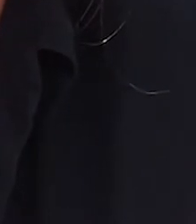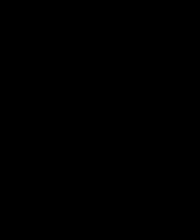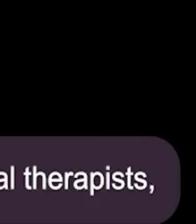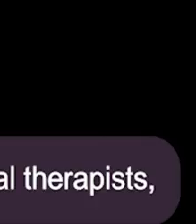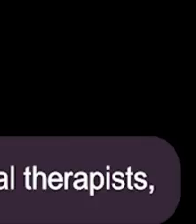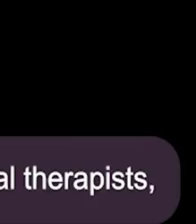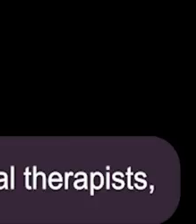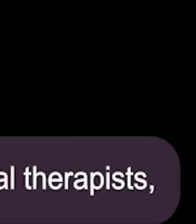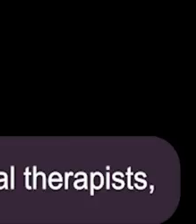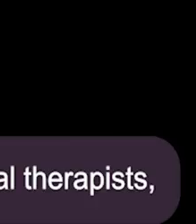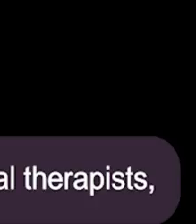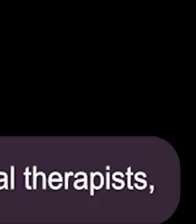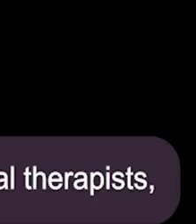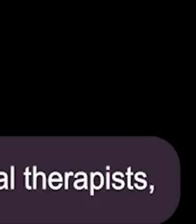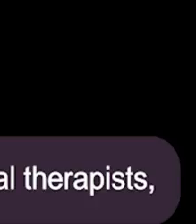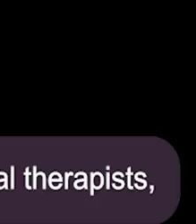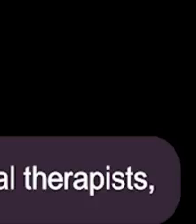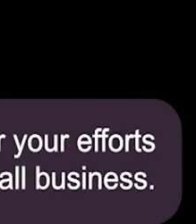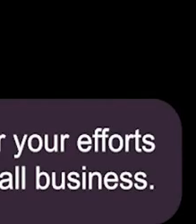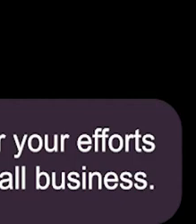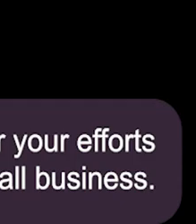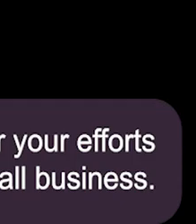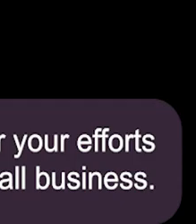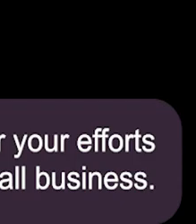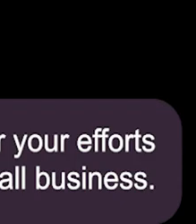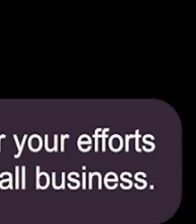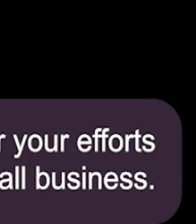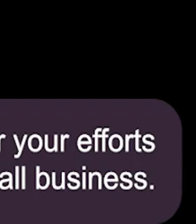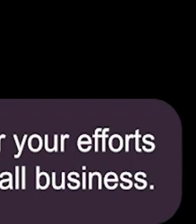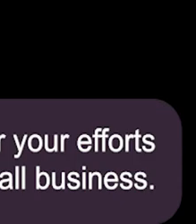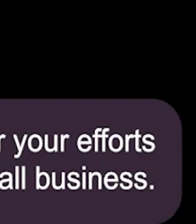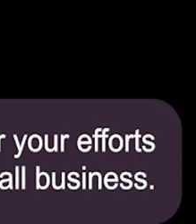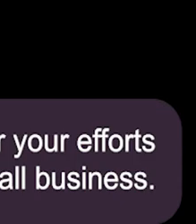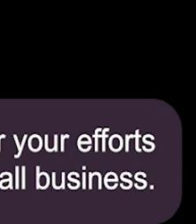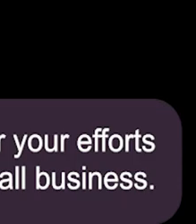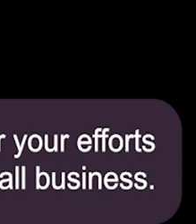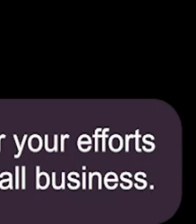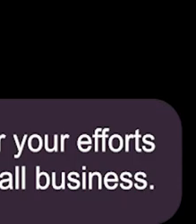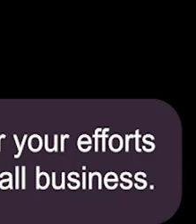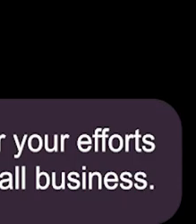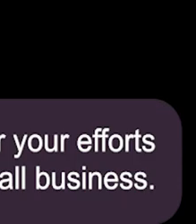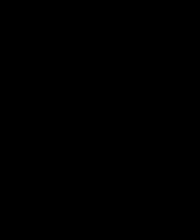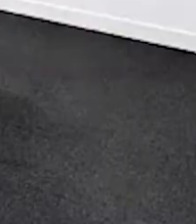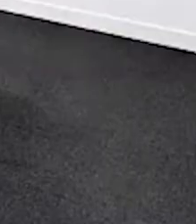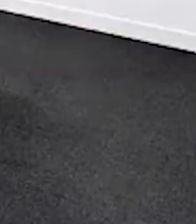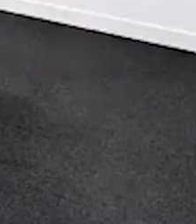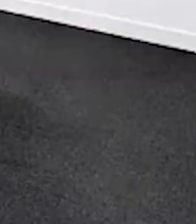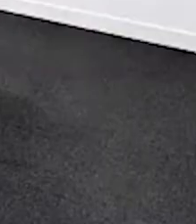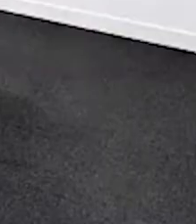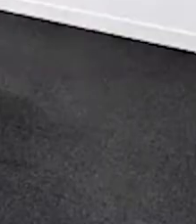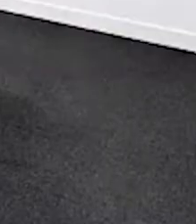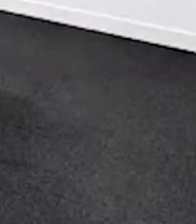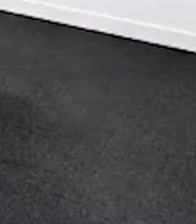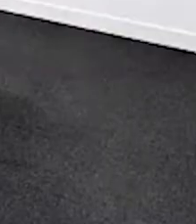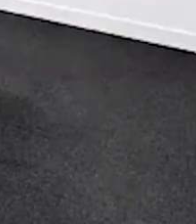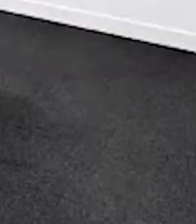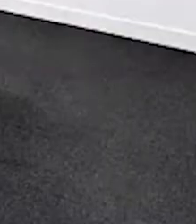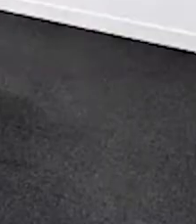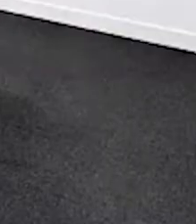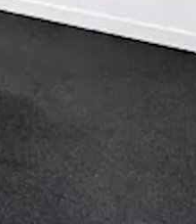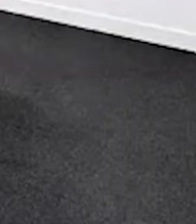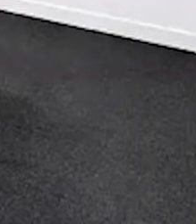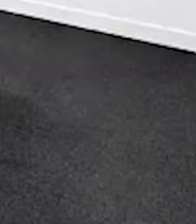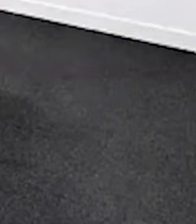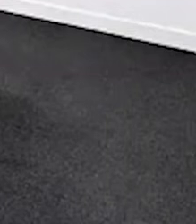medium businesses. On behalf of all the natural therapists, thank you so much for your efforts in supporting small business. We would like to thank you for